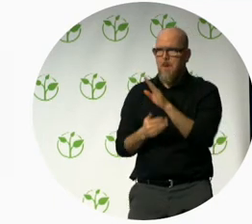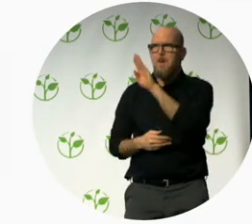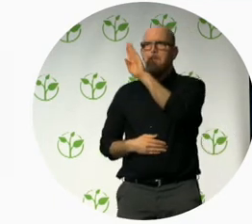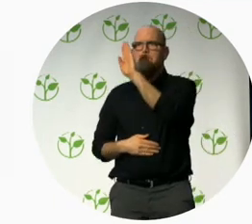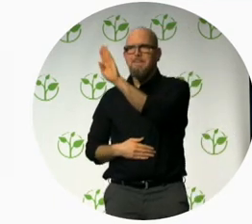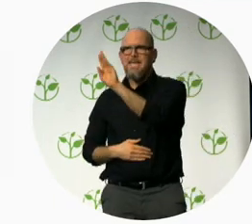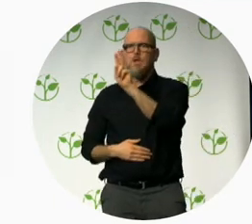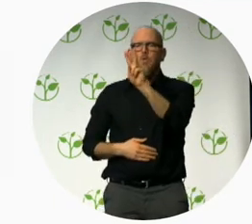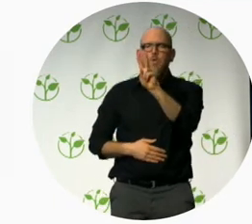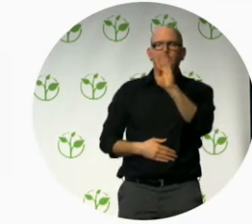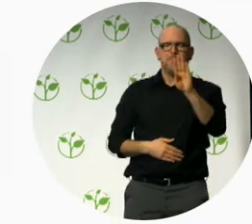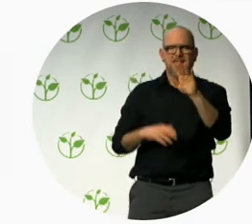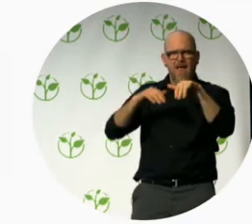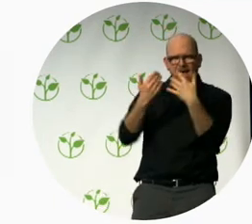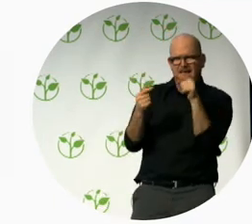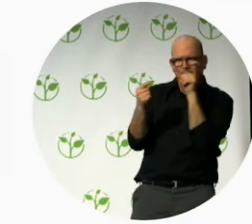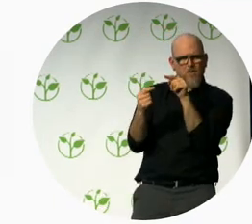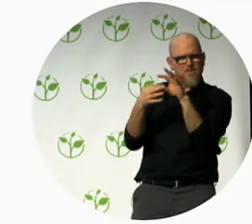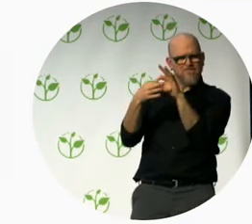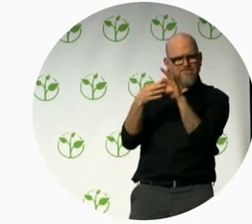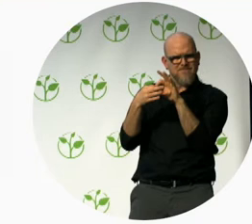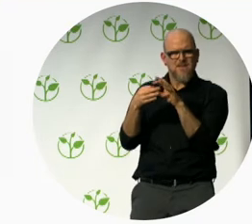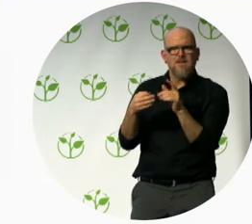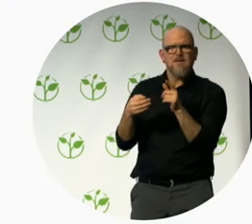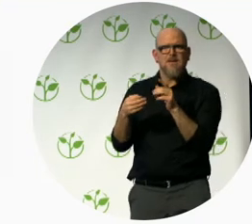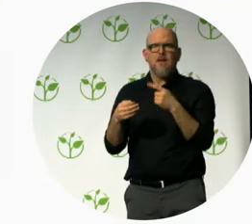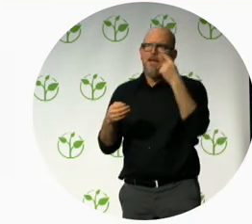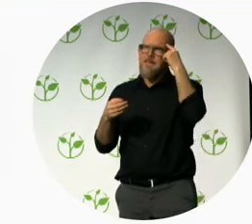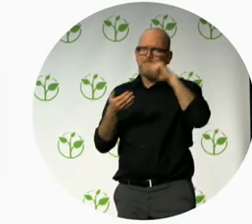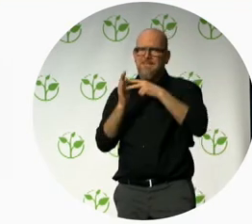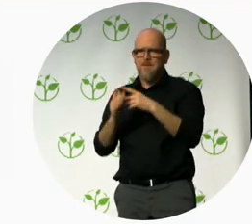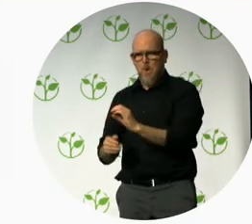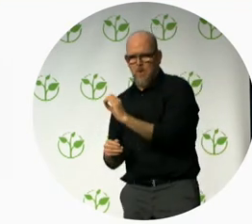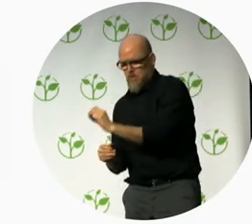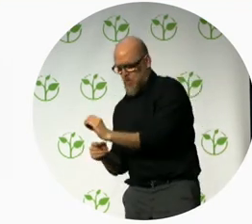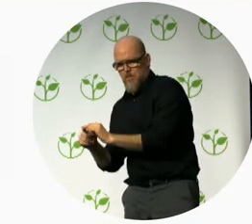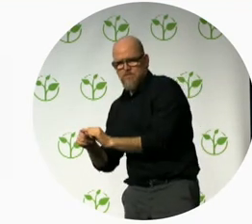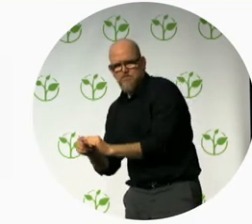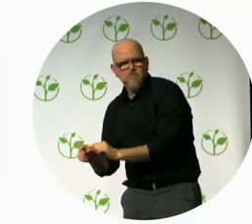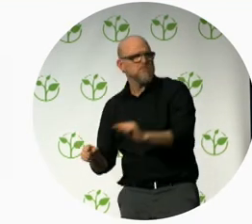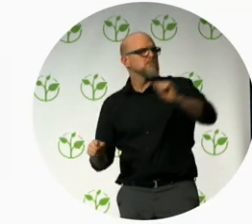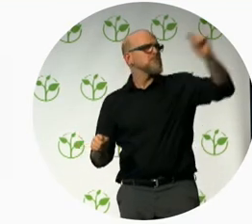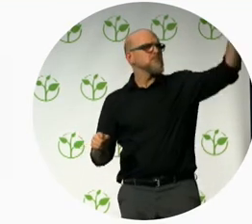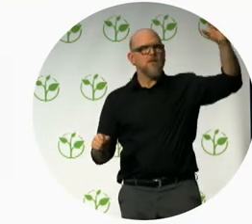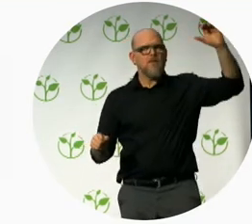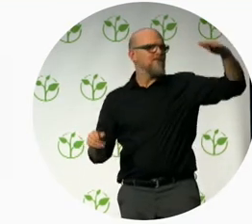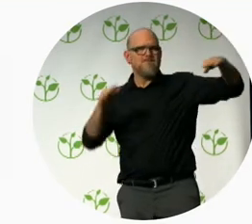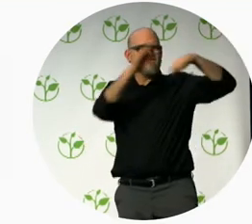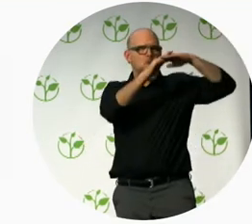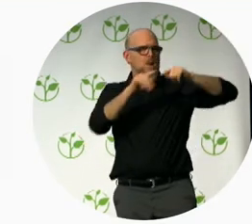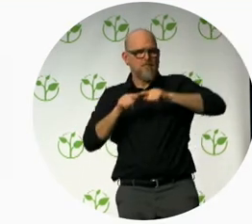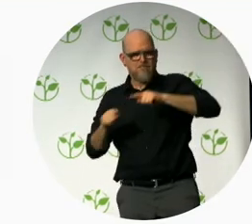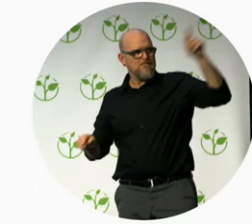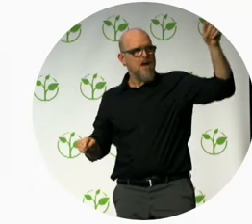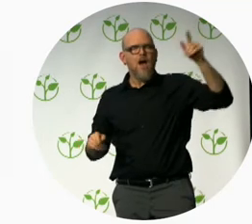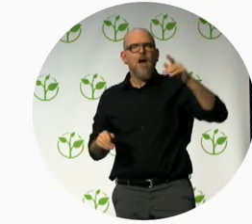Israel is known as a start-up nation. We have many innovations that can be life-changing for people with